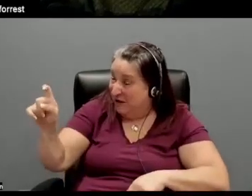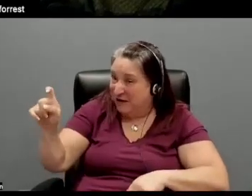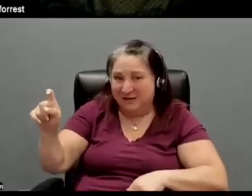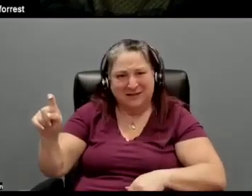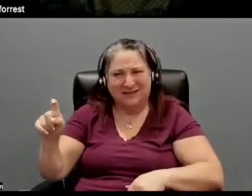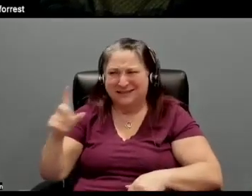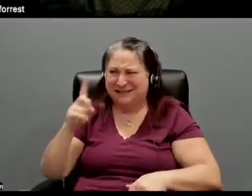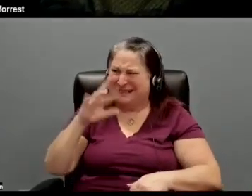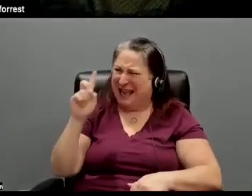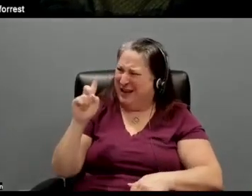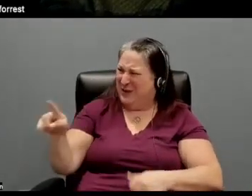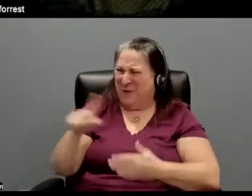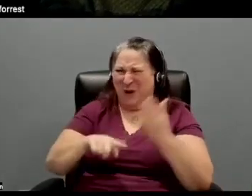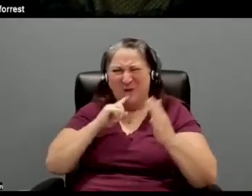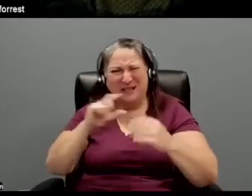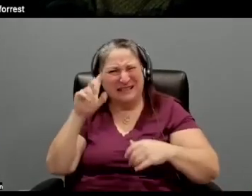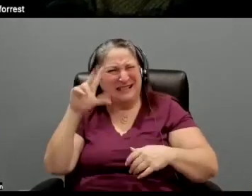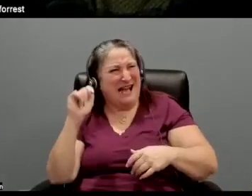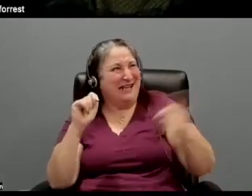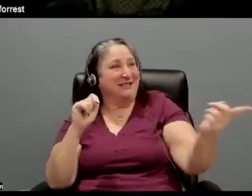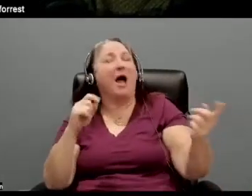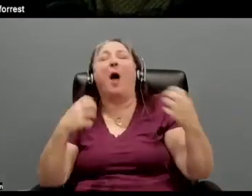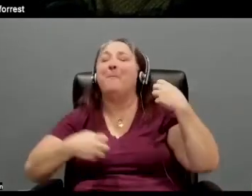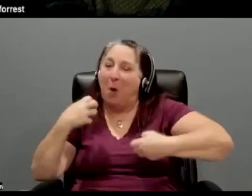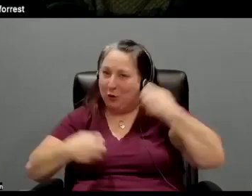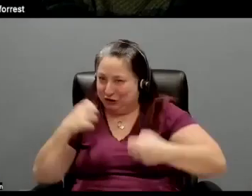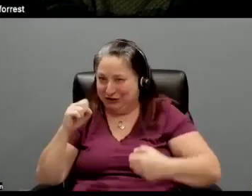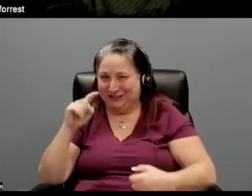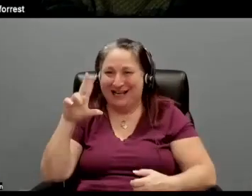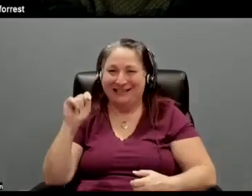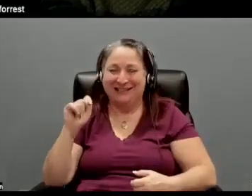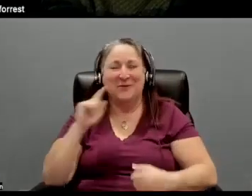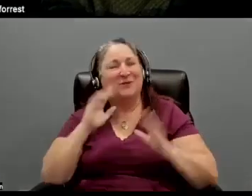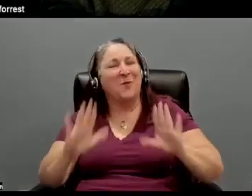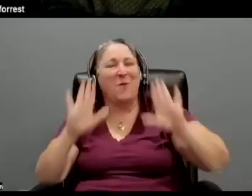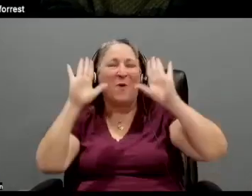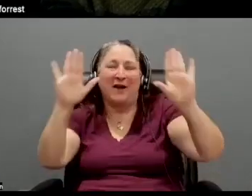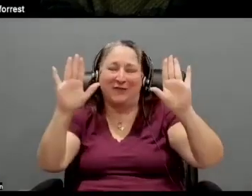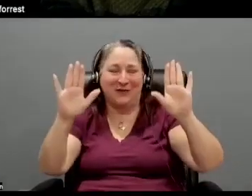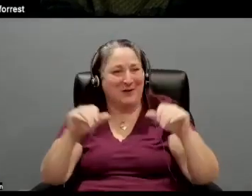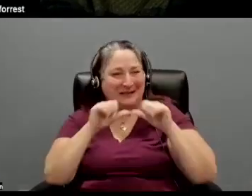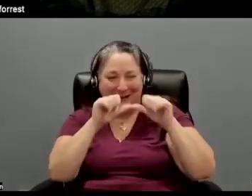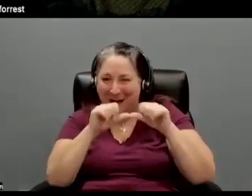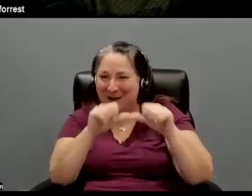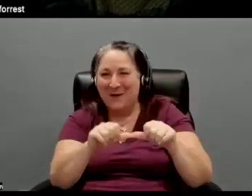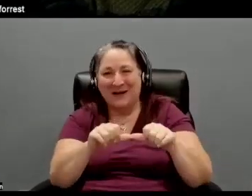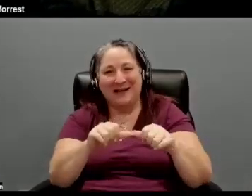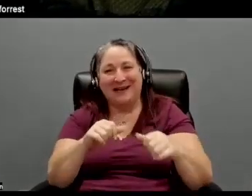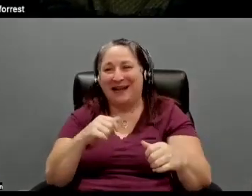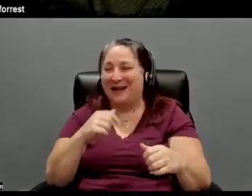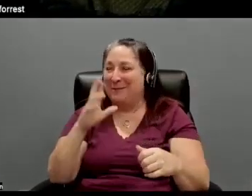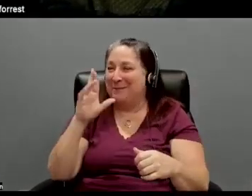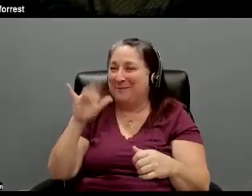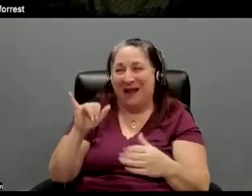stunt you did on? Only emotionally. I know. It was wonderful. Well, thank you. Keep on going. I interject these little